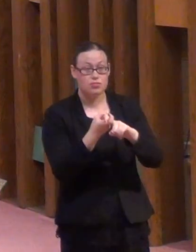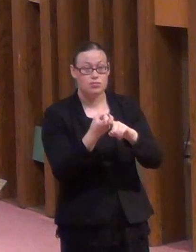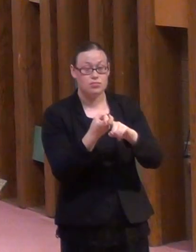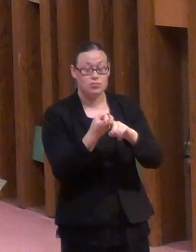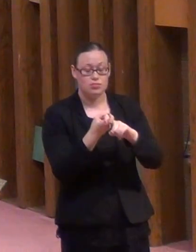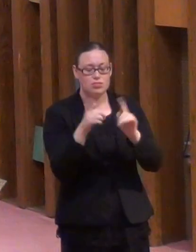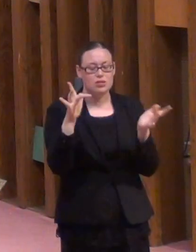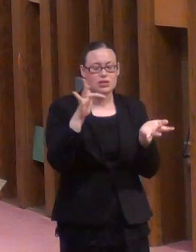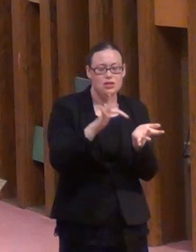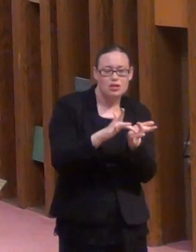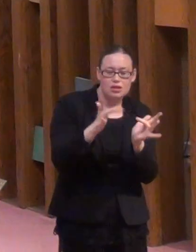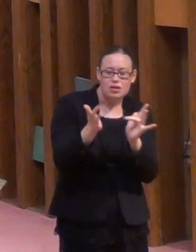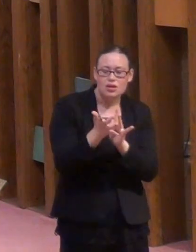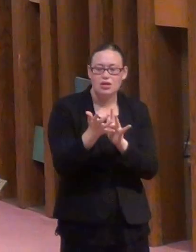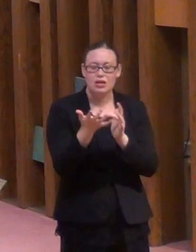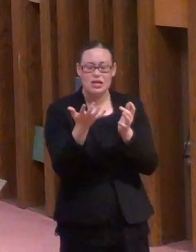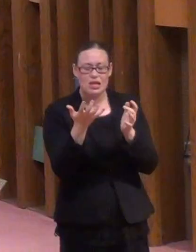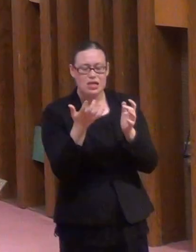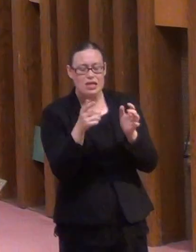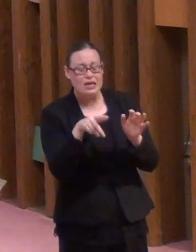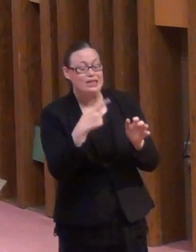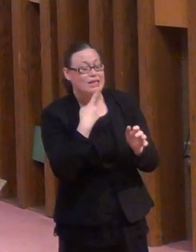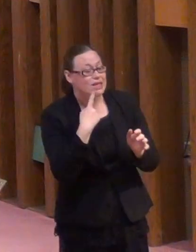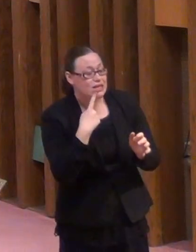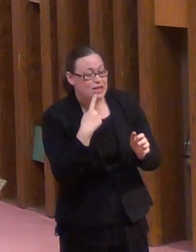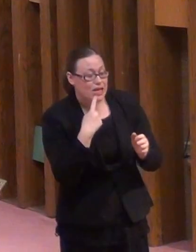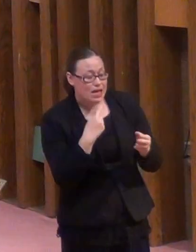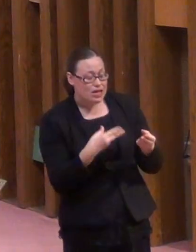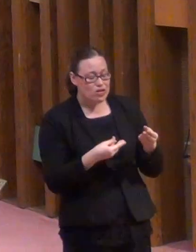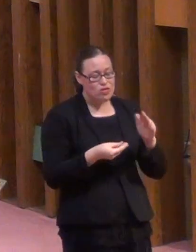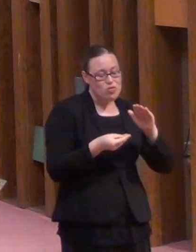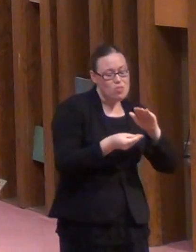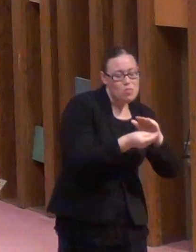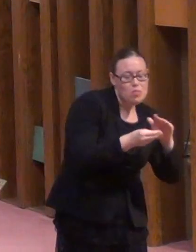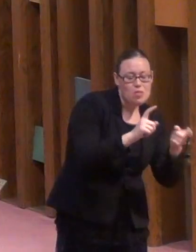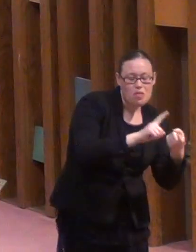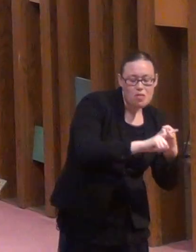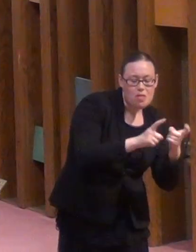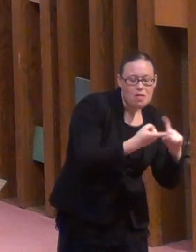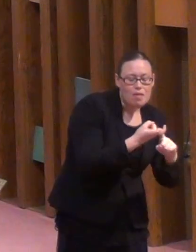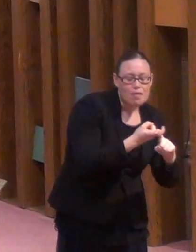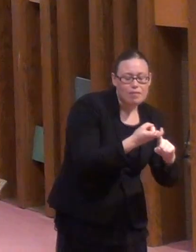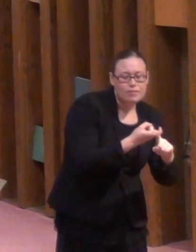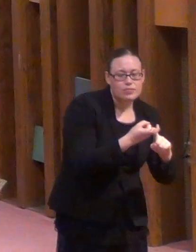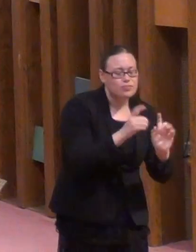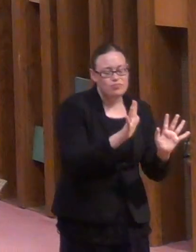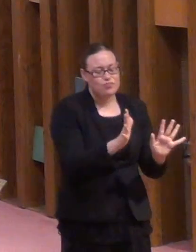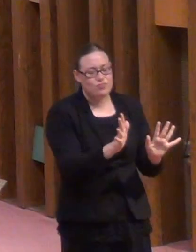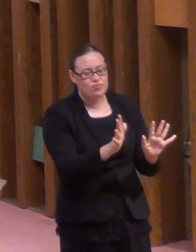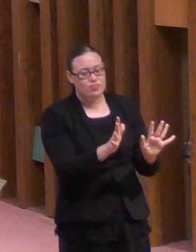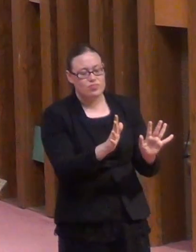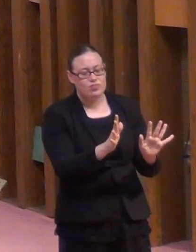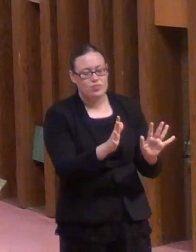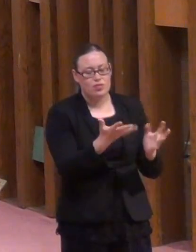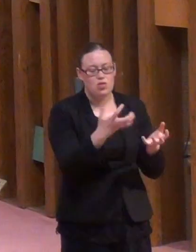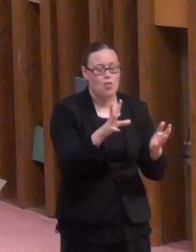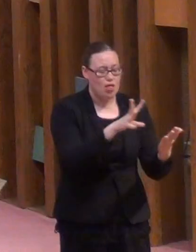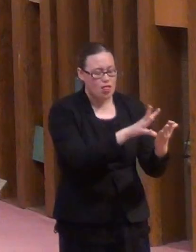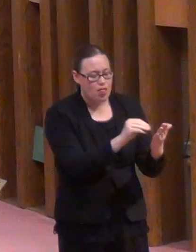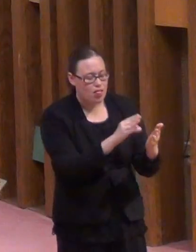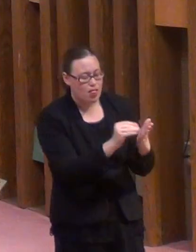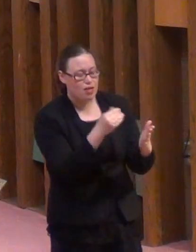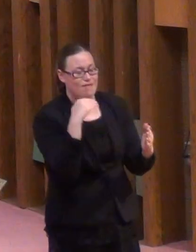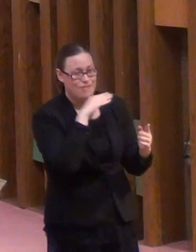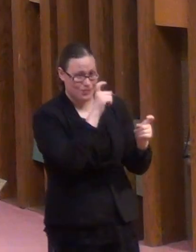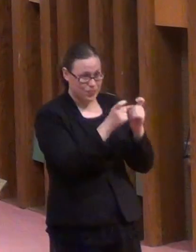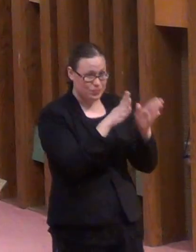Jesus does not say to buy friends. He's not saying we should duplicate the methods of the dishonest